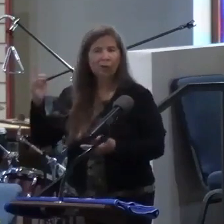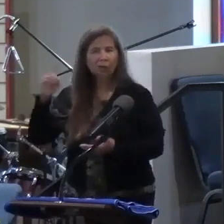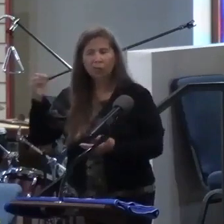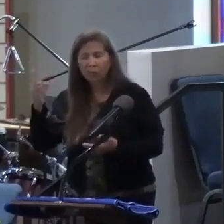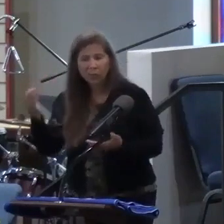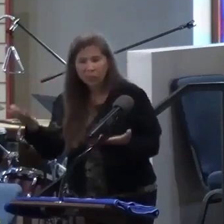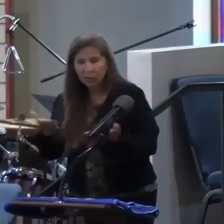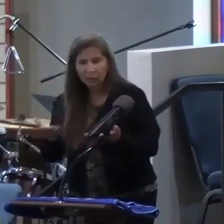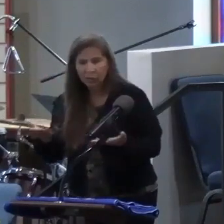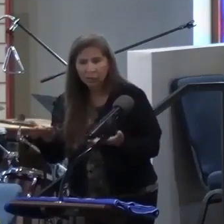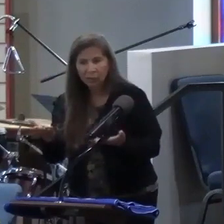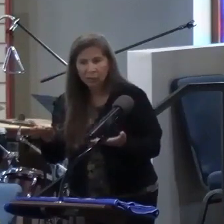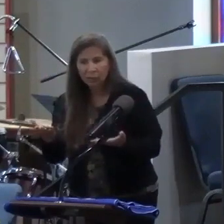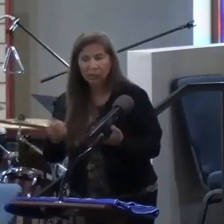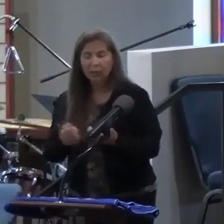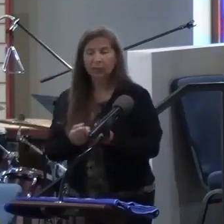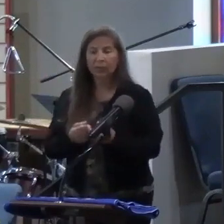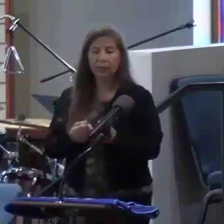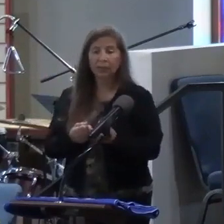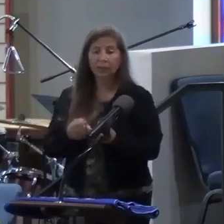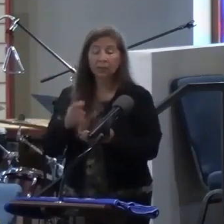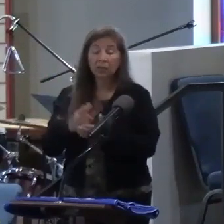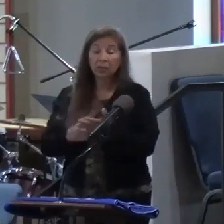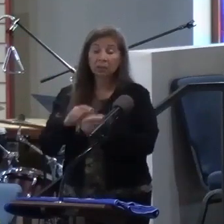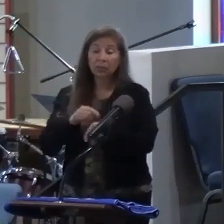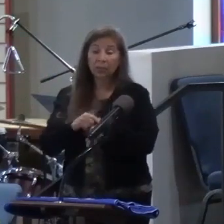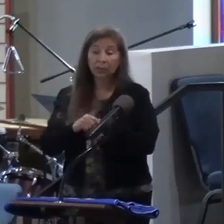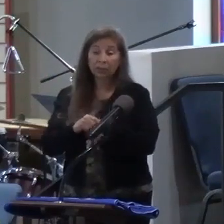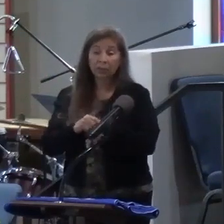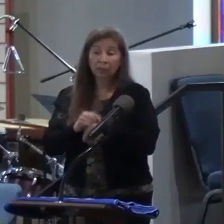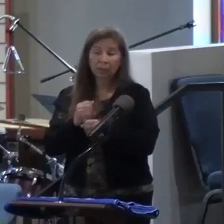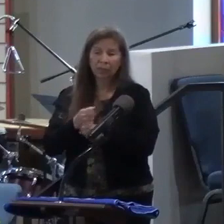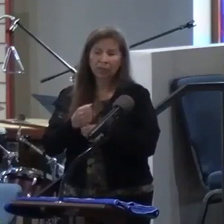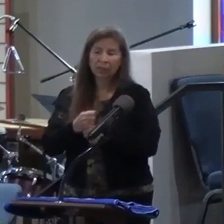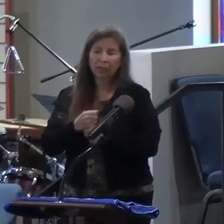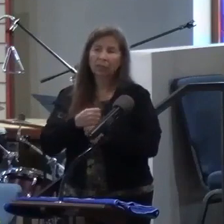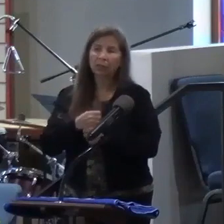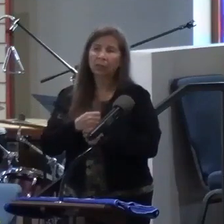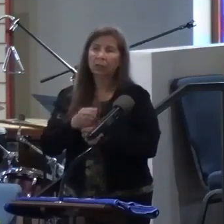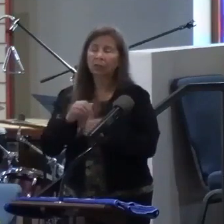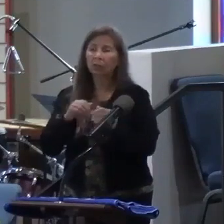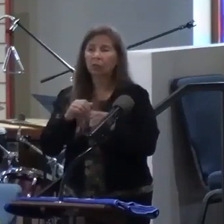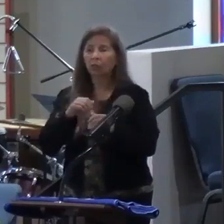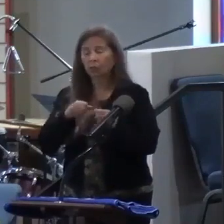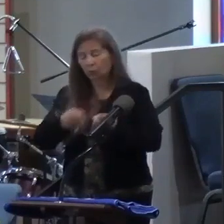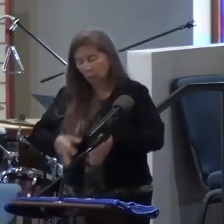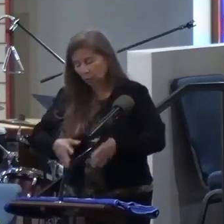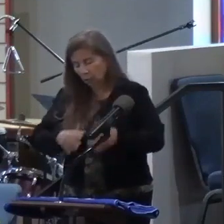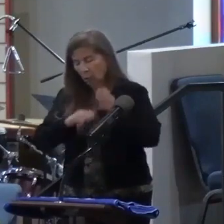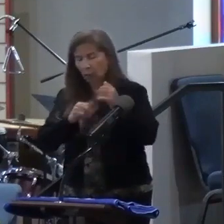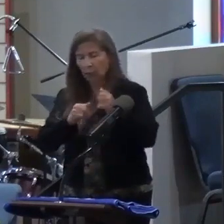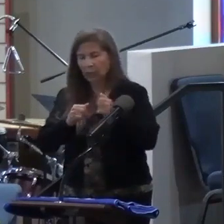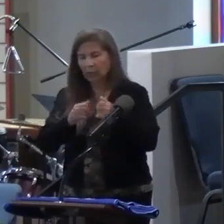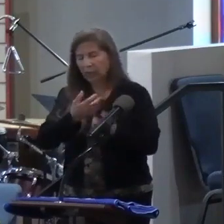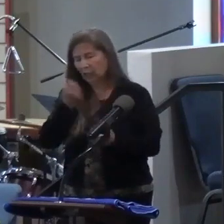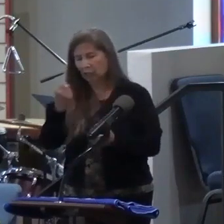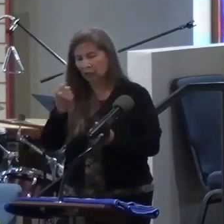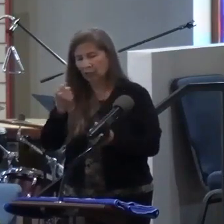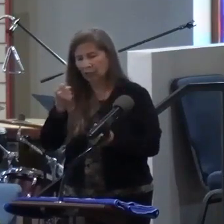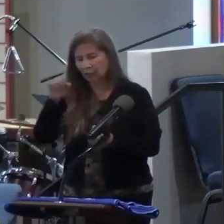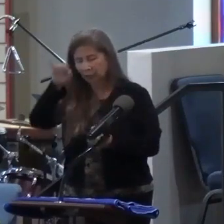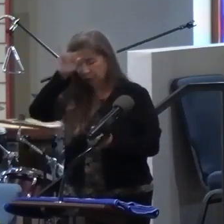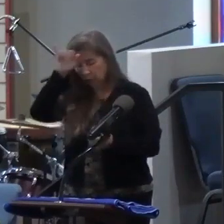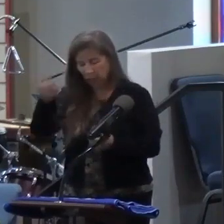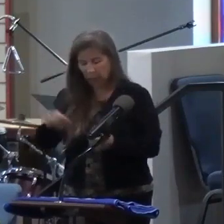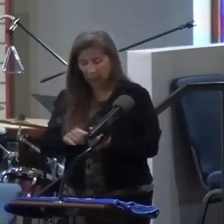situation? Because I don't see it. And sometimes it makes us despair, sometimes it makes us angry, frustrated, it strengthens our